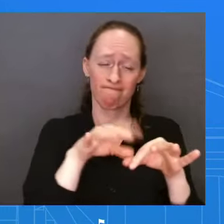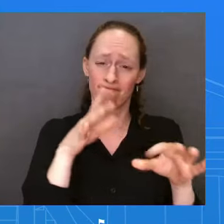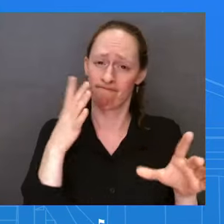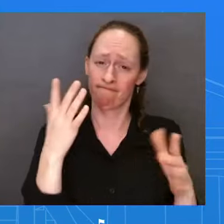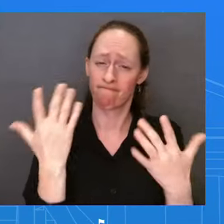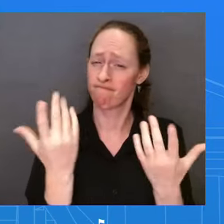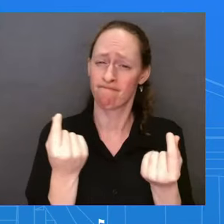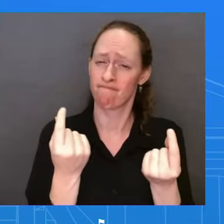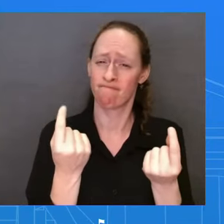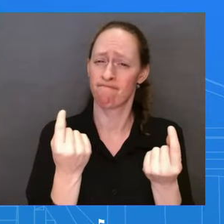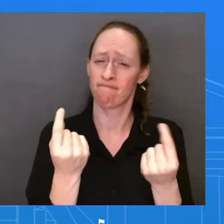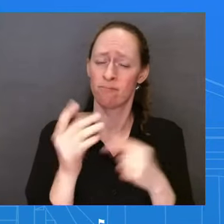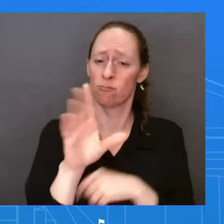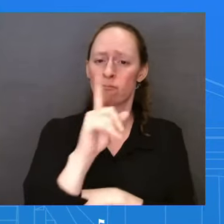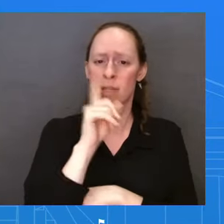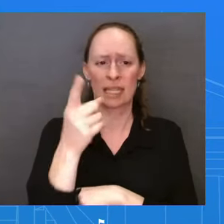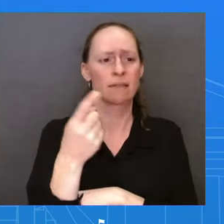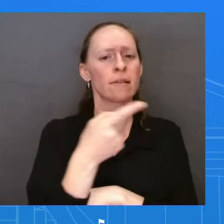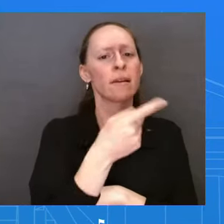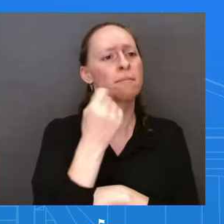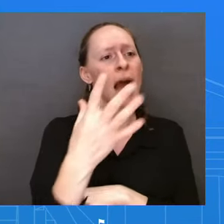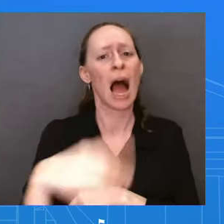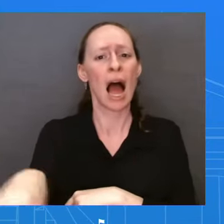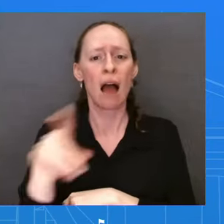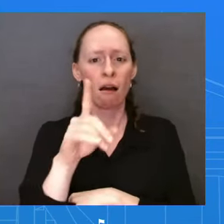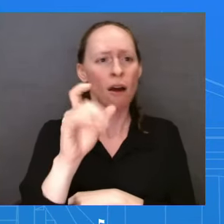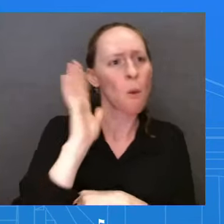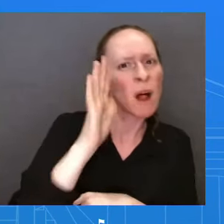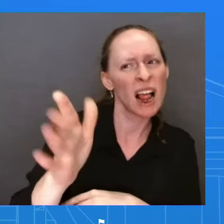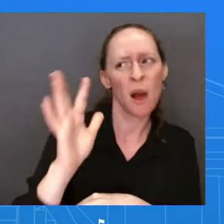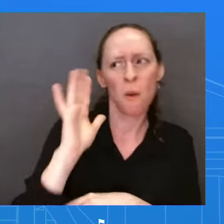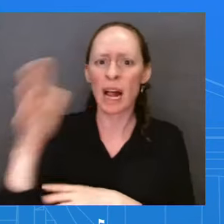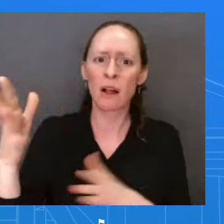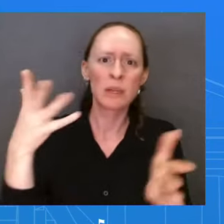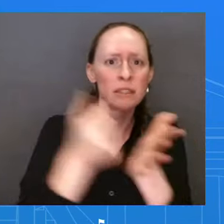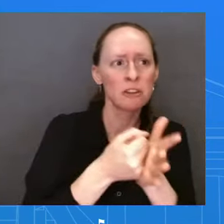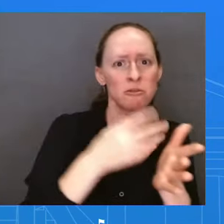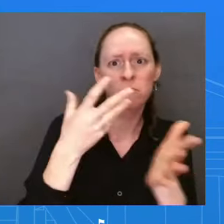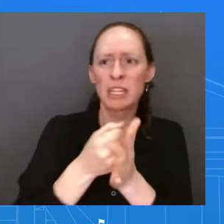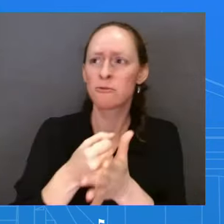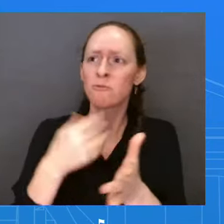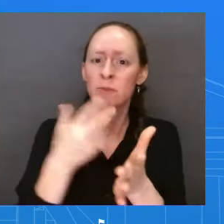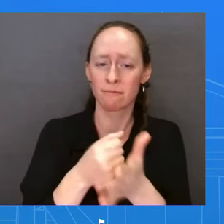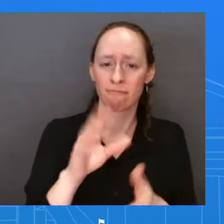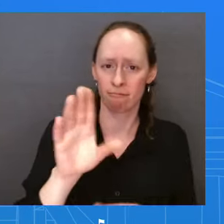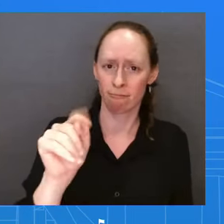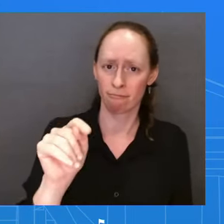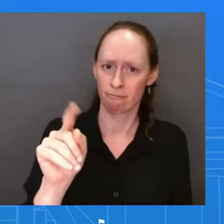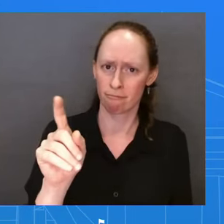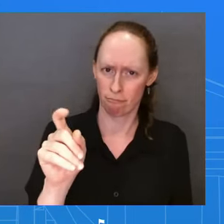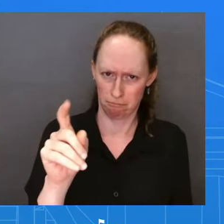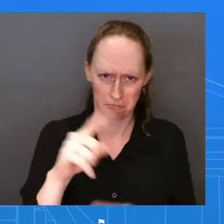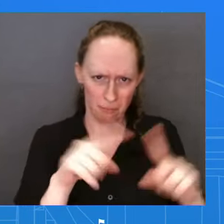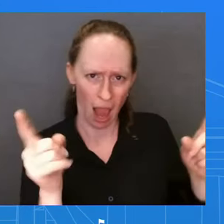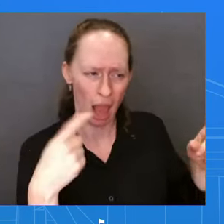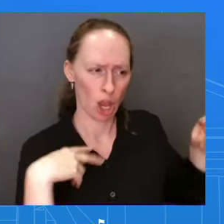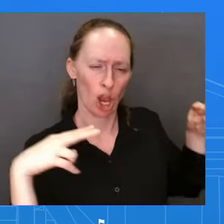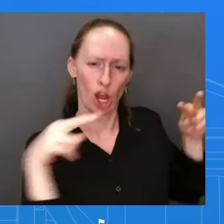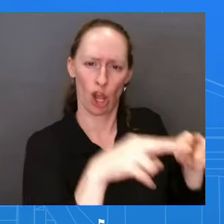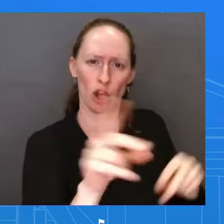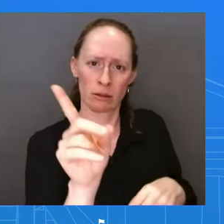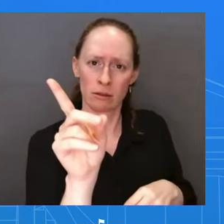And yet what we've seen in the actual data has been a lot of resilience. So again, we're continuing to see